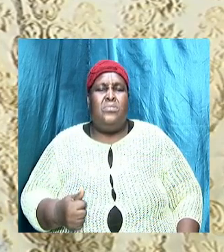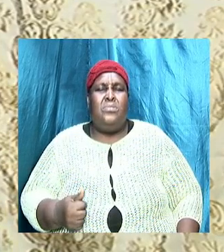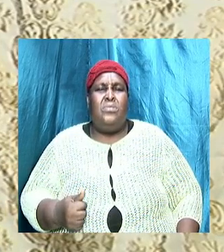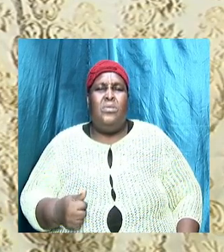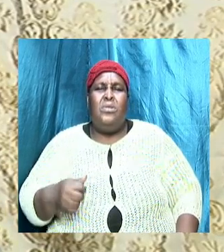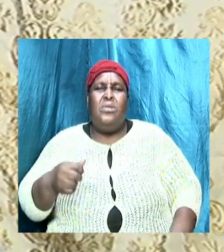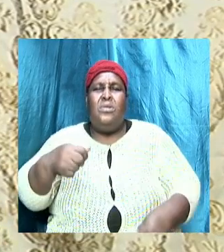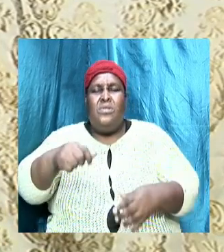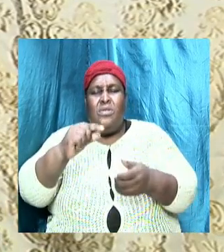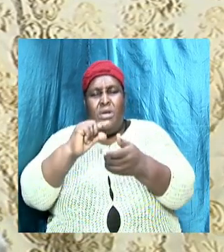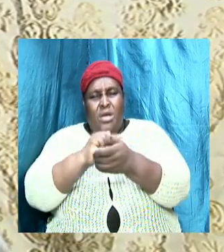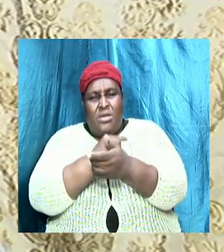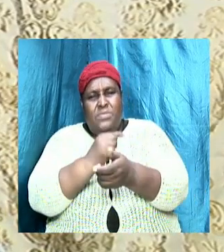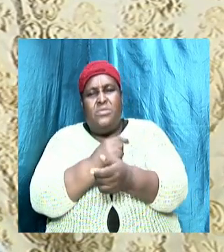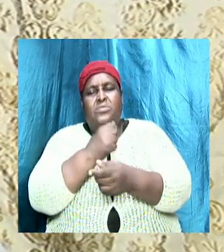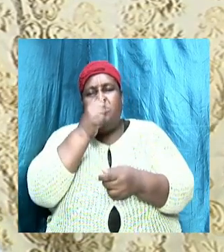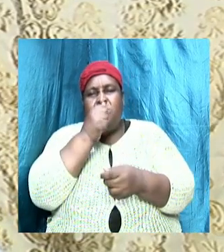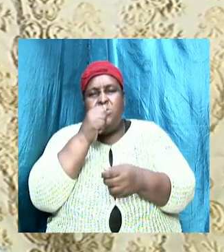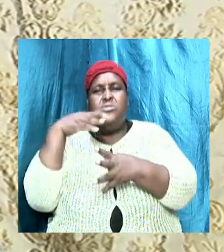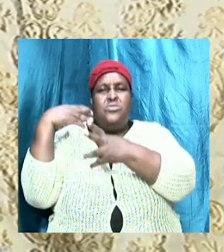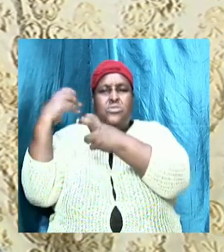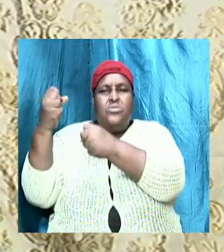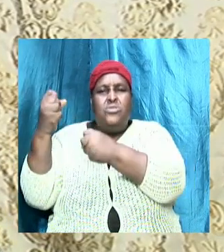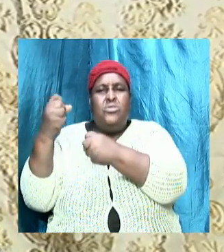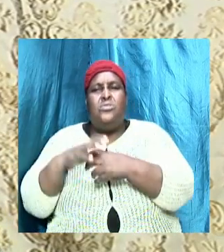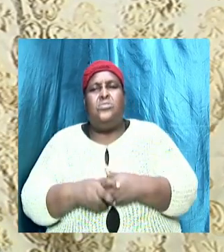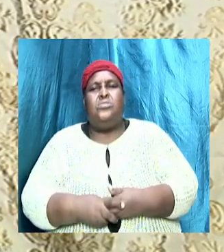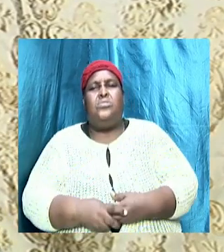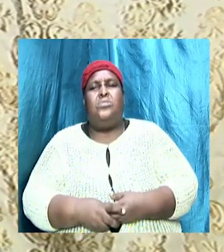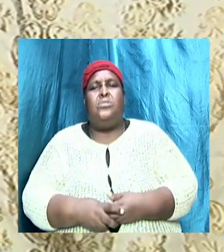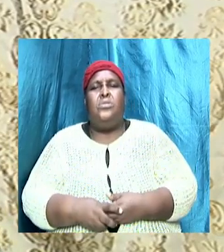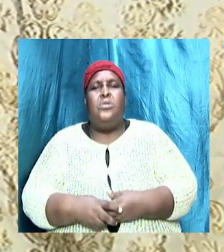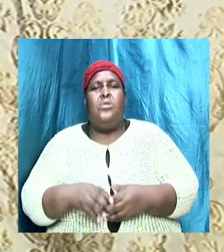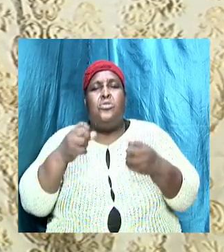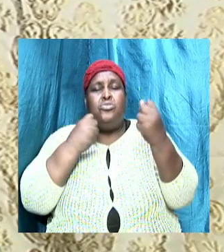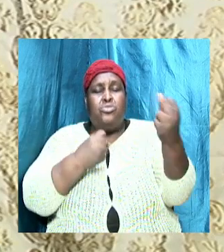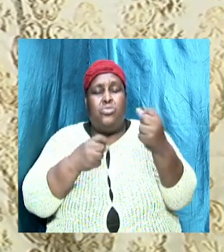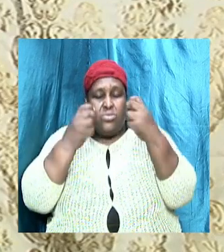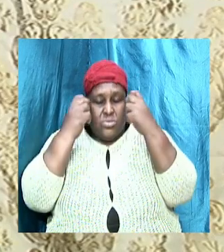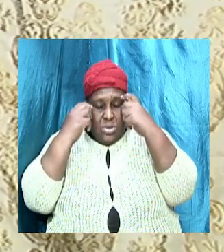sacred trust the third thing why sound doctrine is important